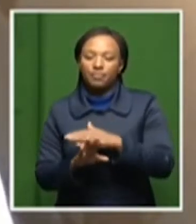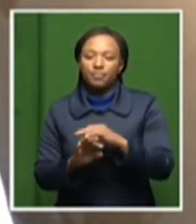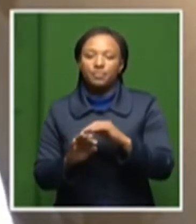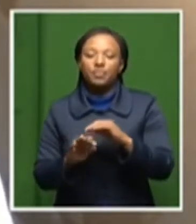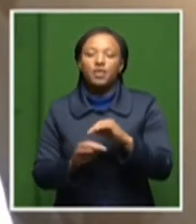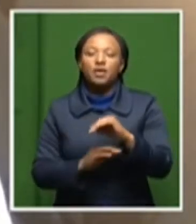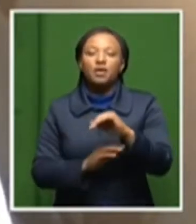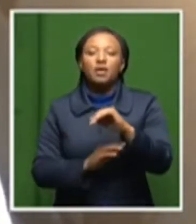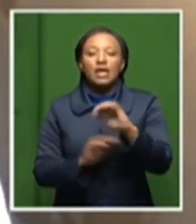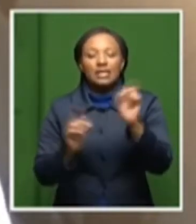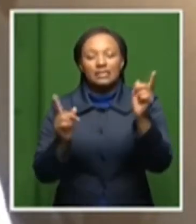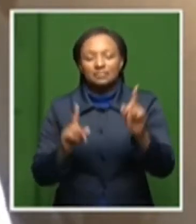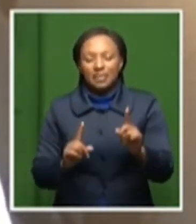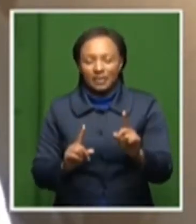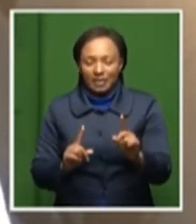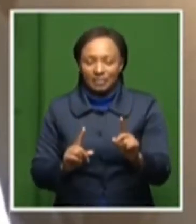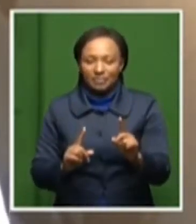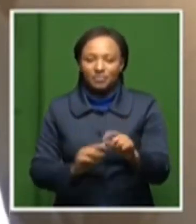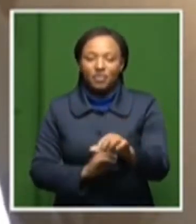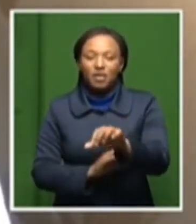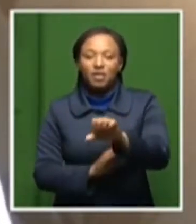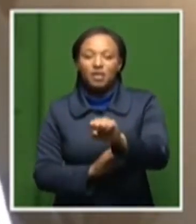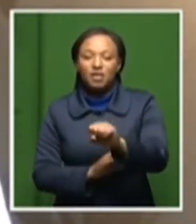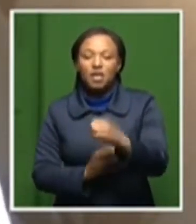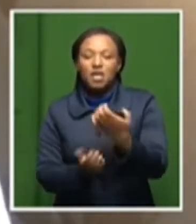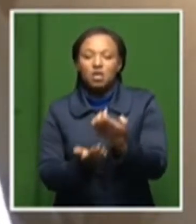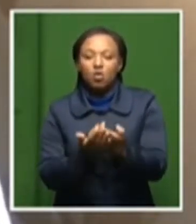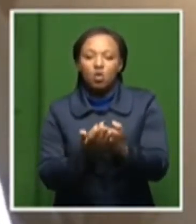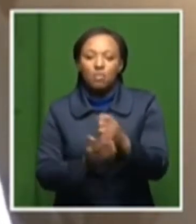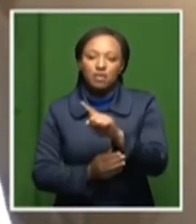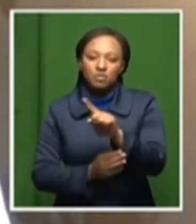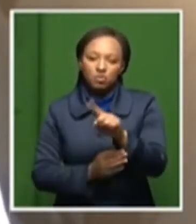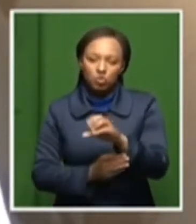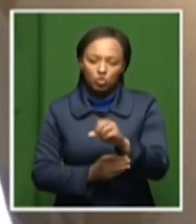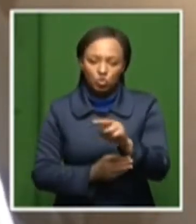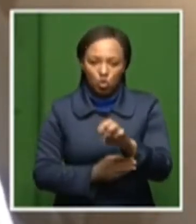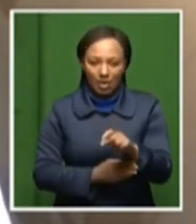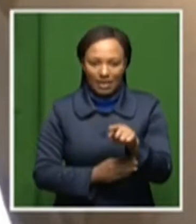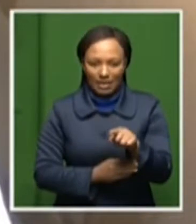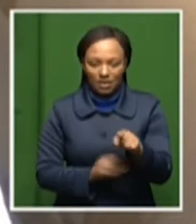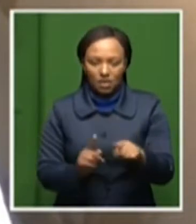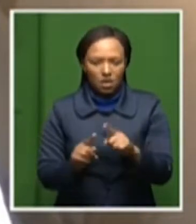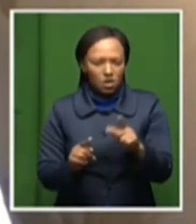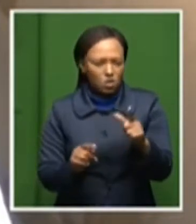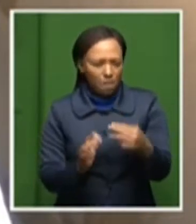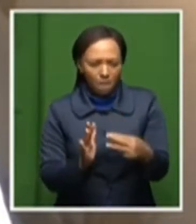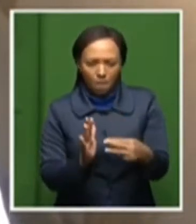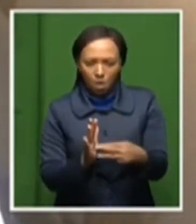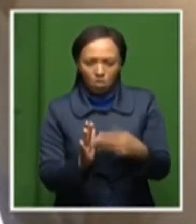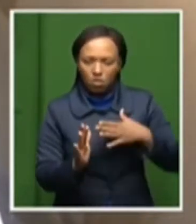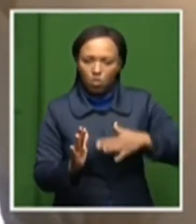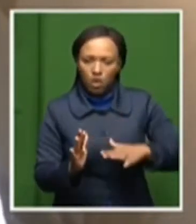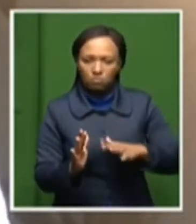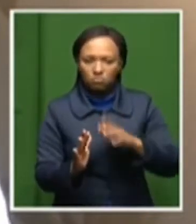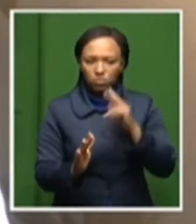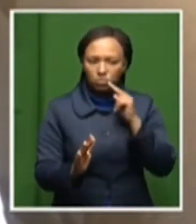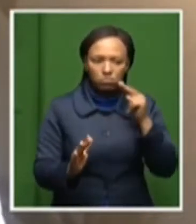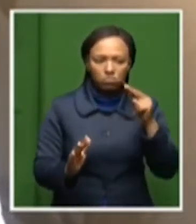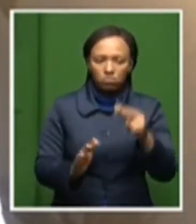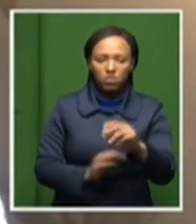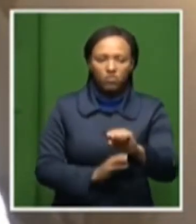that front? And what kind of model would you like to see for South Africa? Thank you.